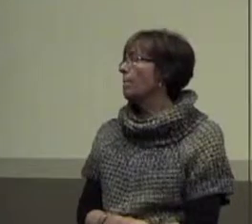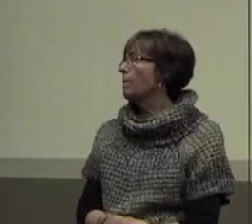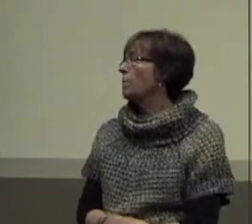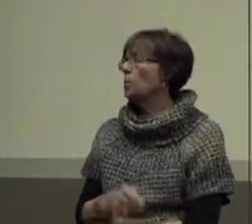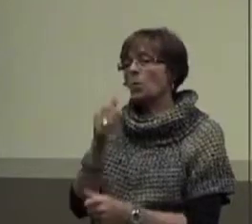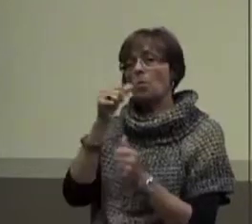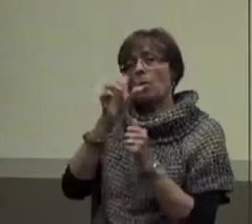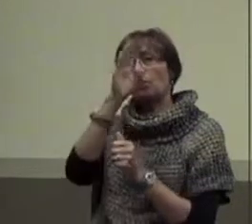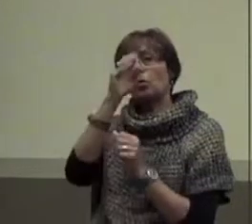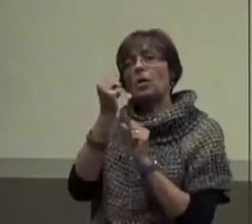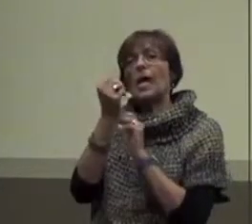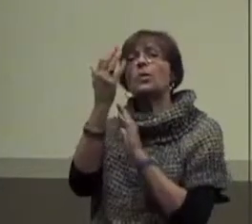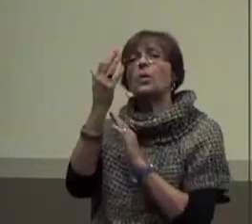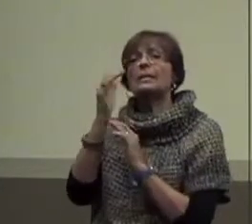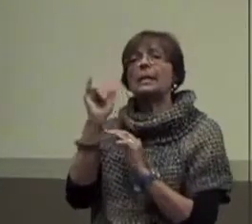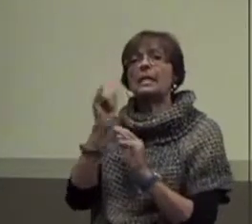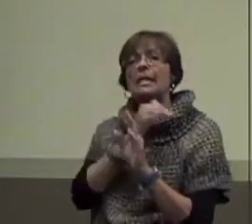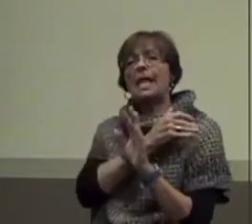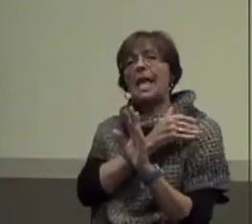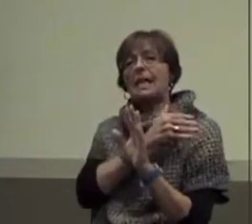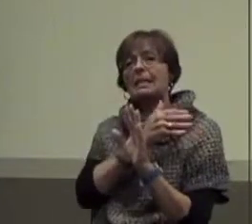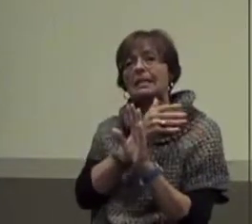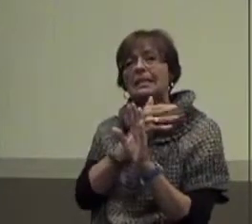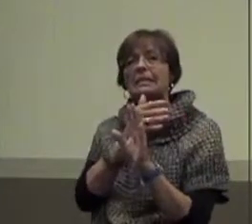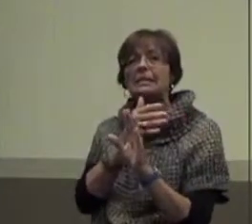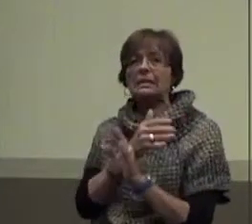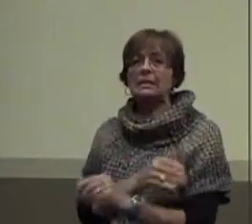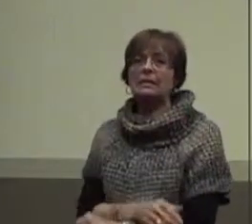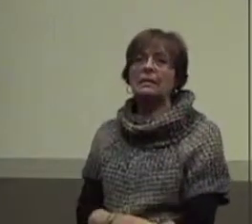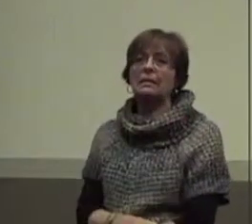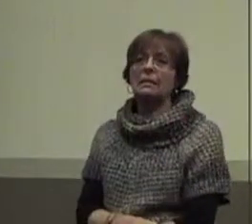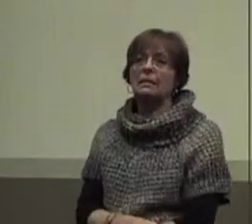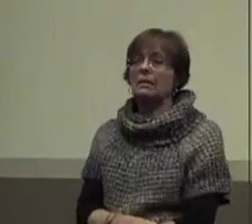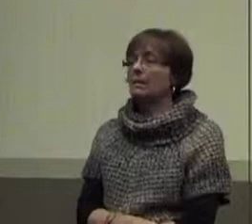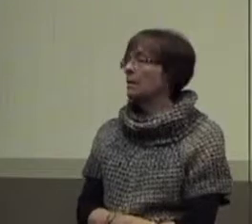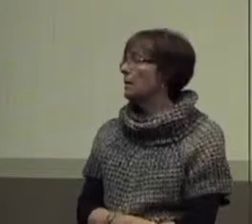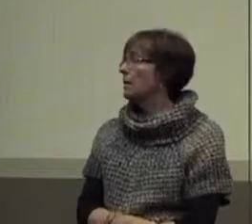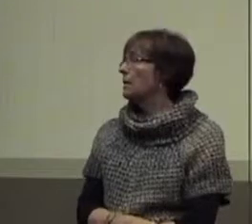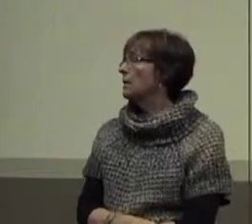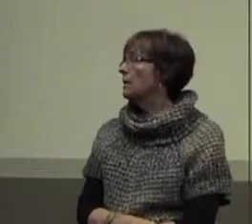Remember, directly addressing the antecedent. Okay?